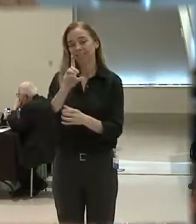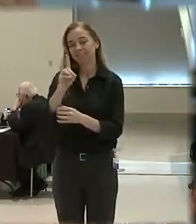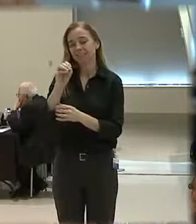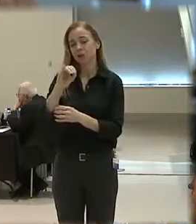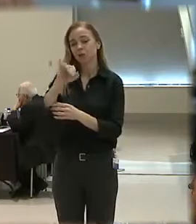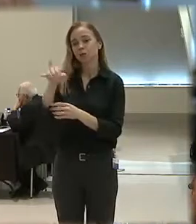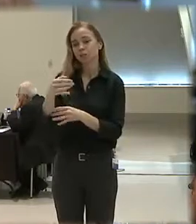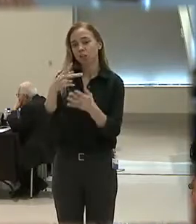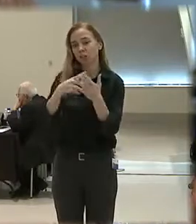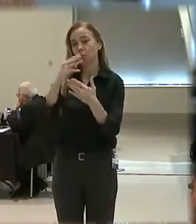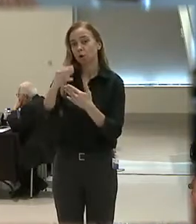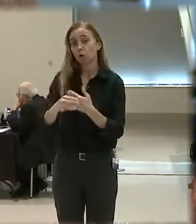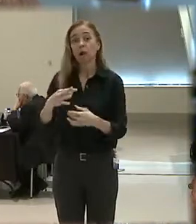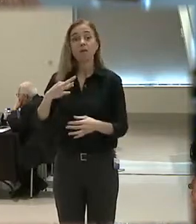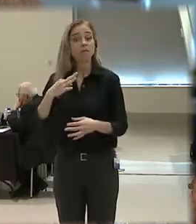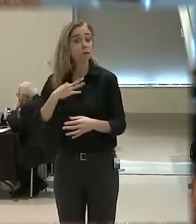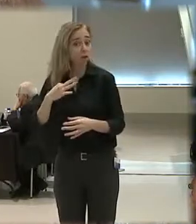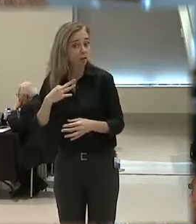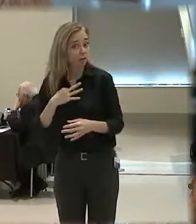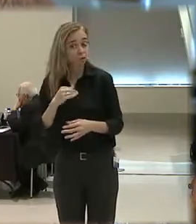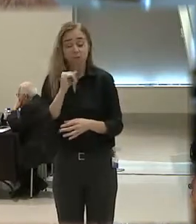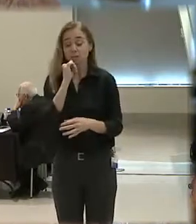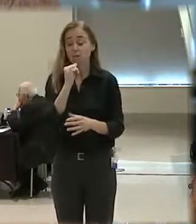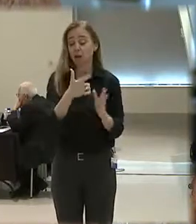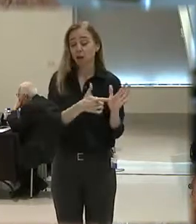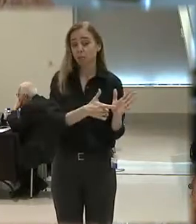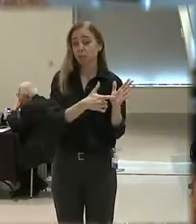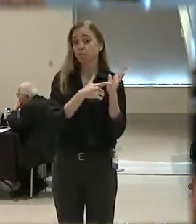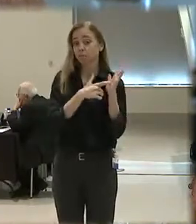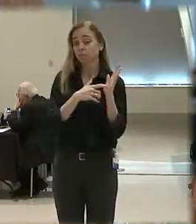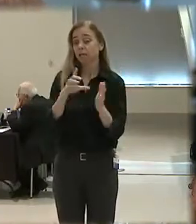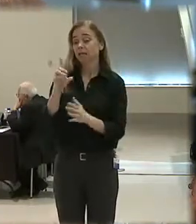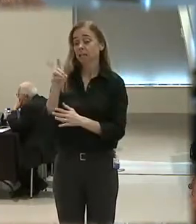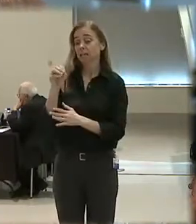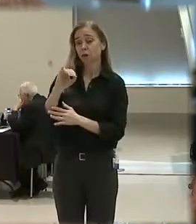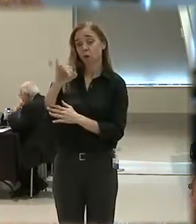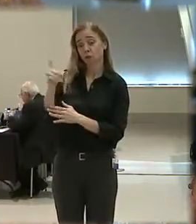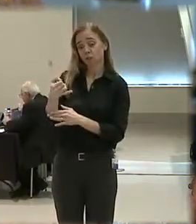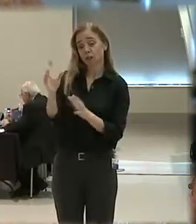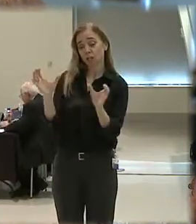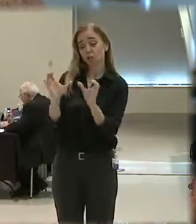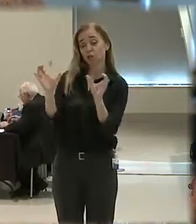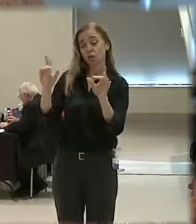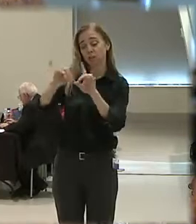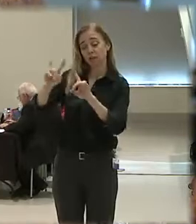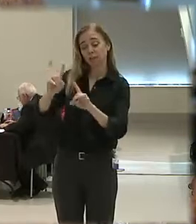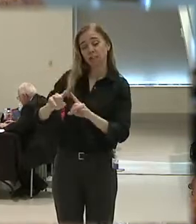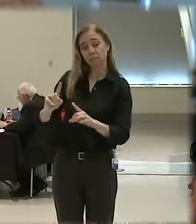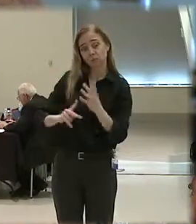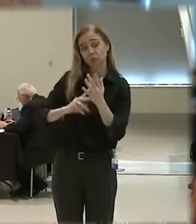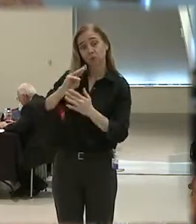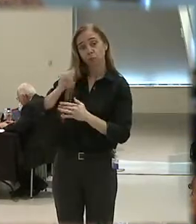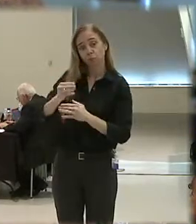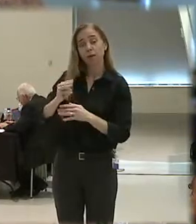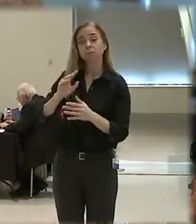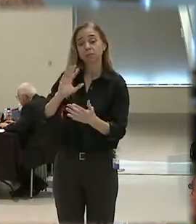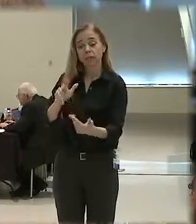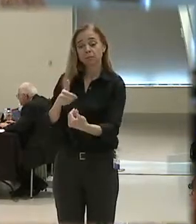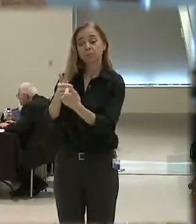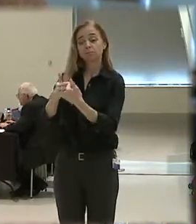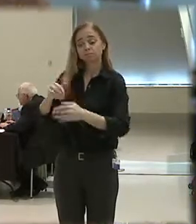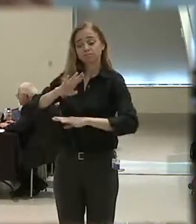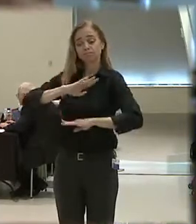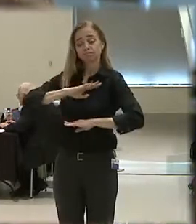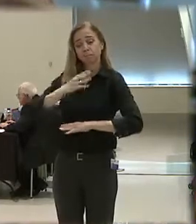This would be voluntary, not mandatory. The DOJ would certify agencies that consistently meet and implement best practices.